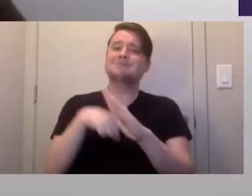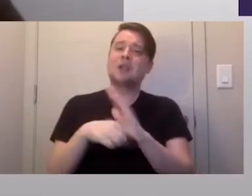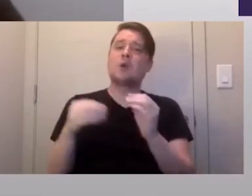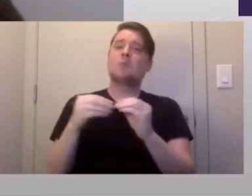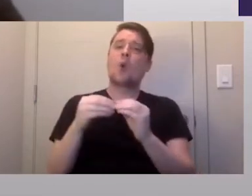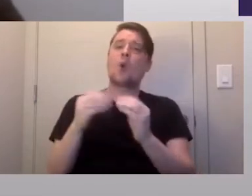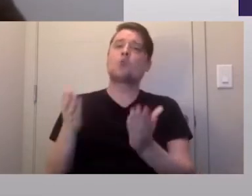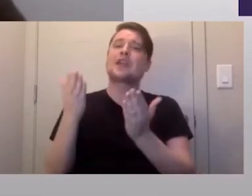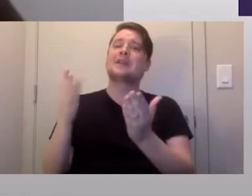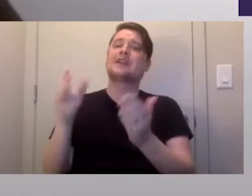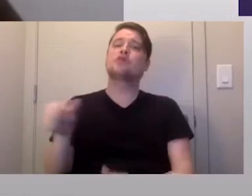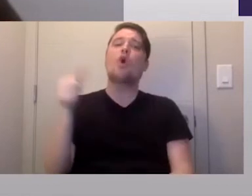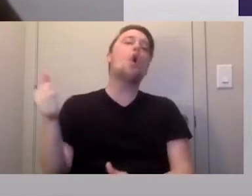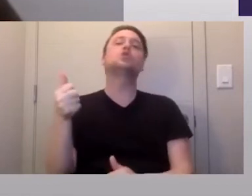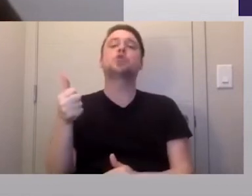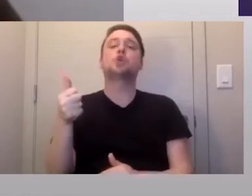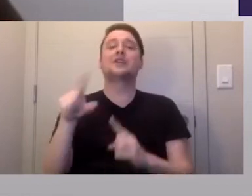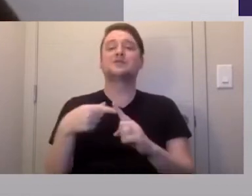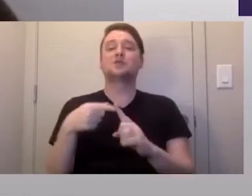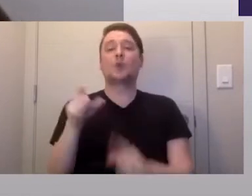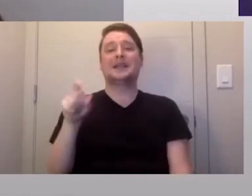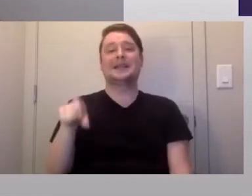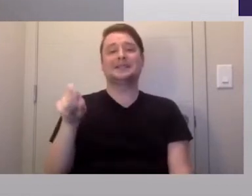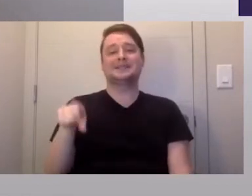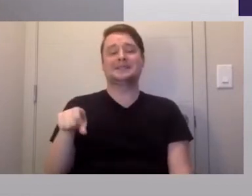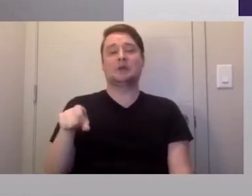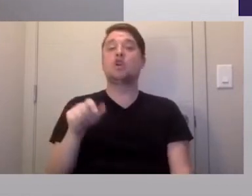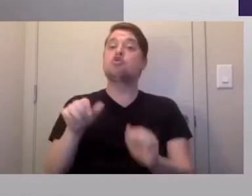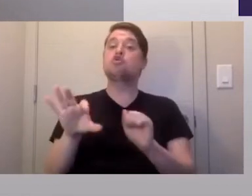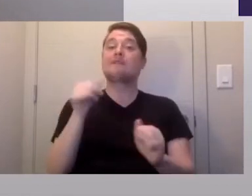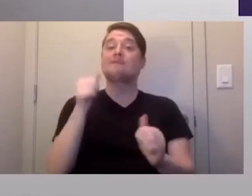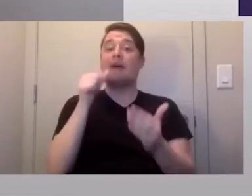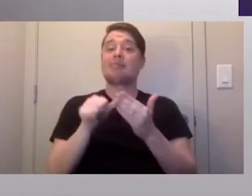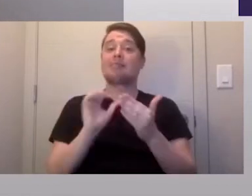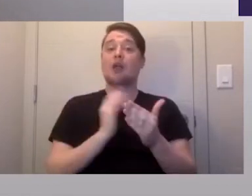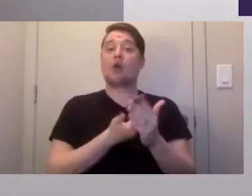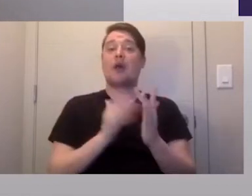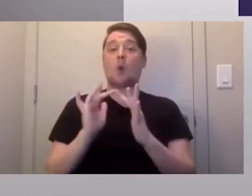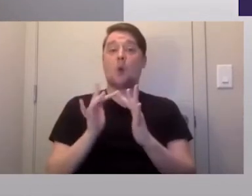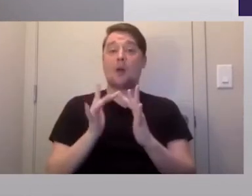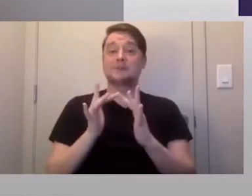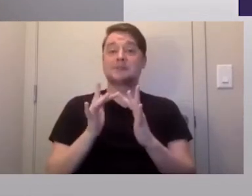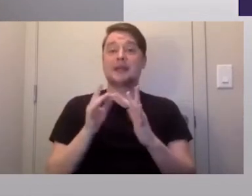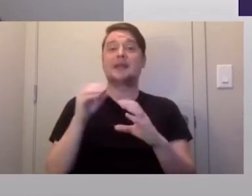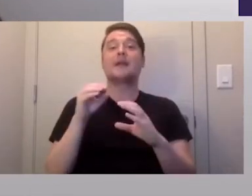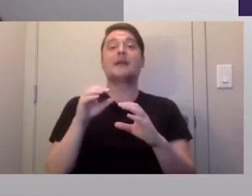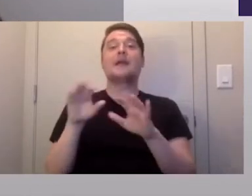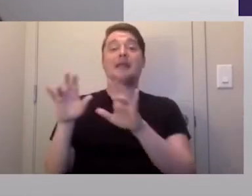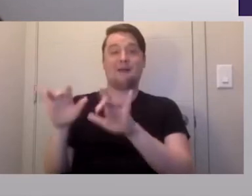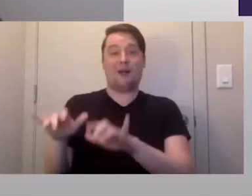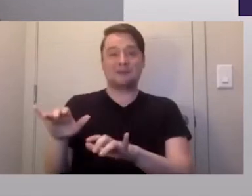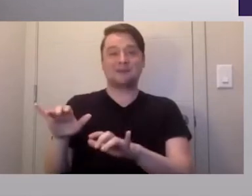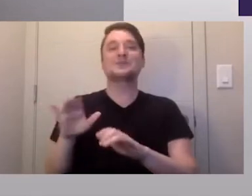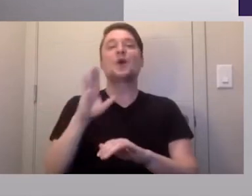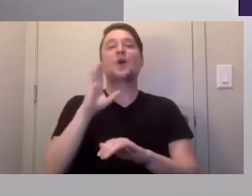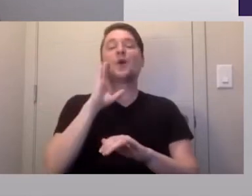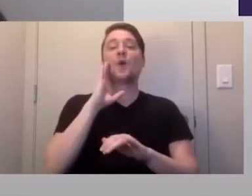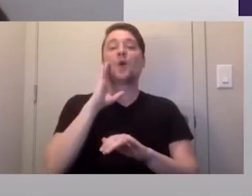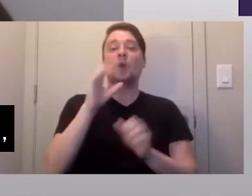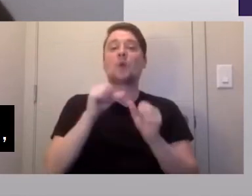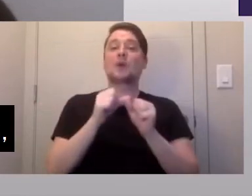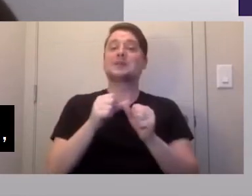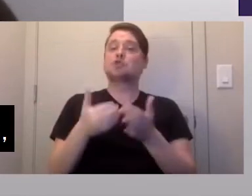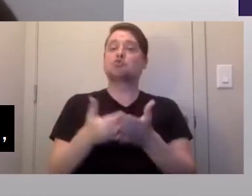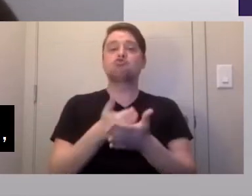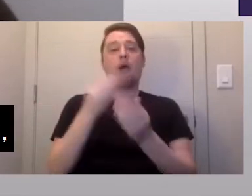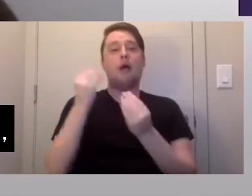on alternatives when necessary. You can find that letter on our website and in the comments, and we will continue to update